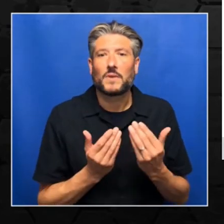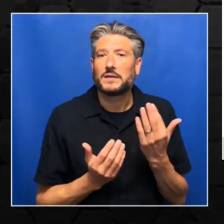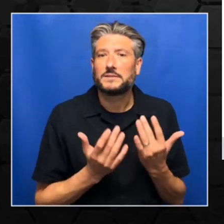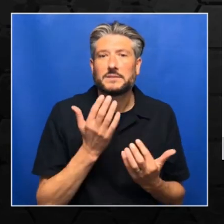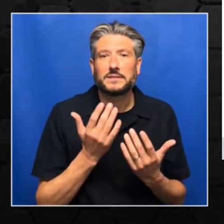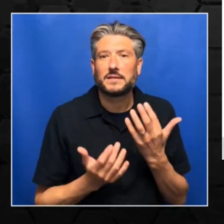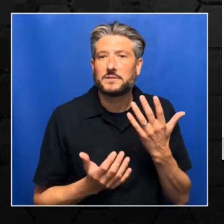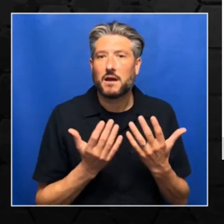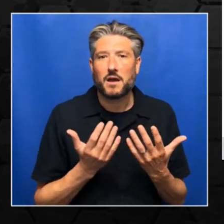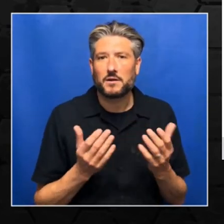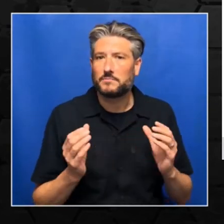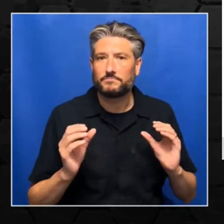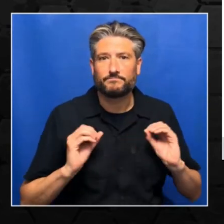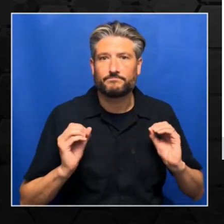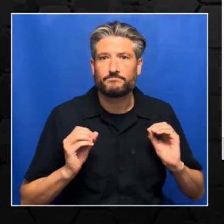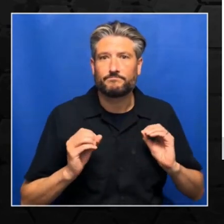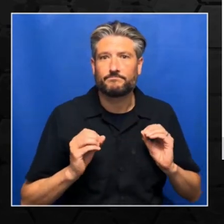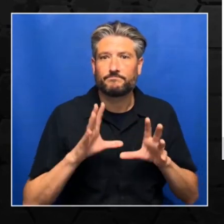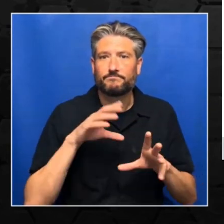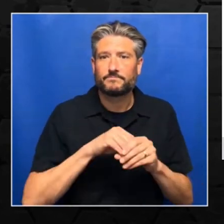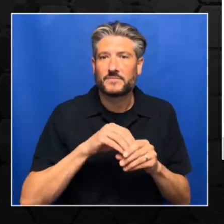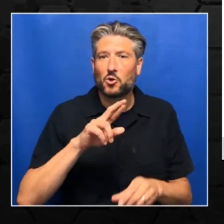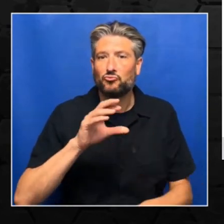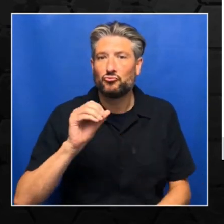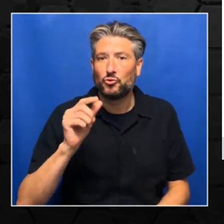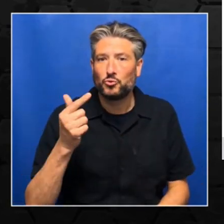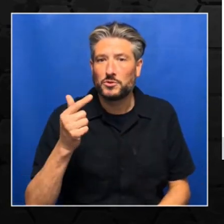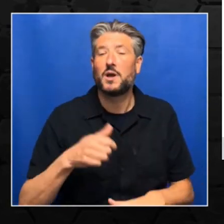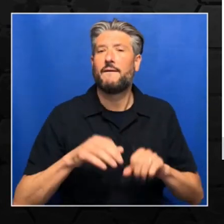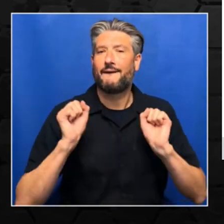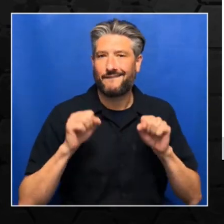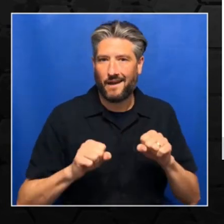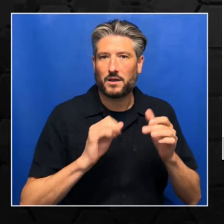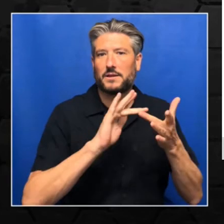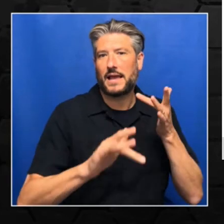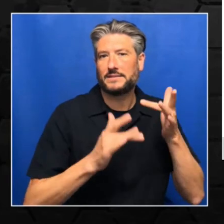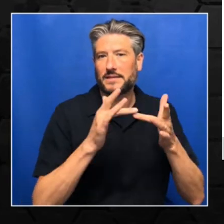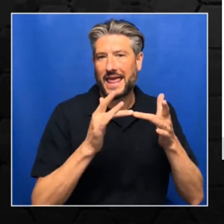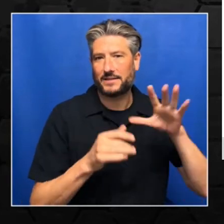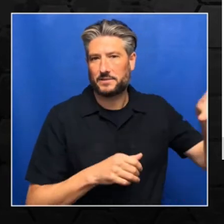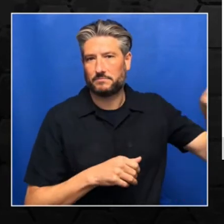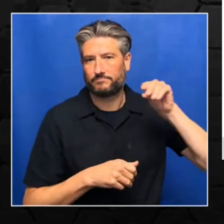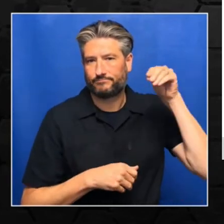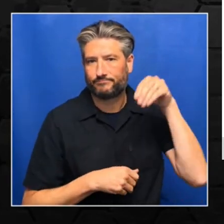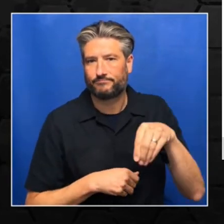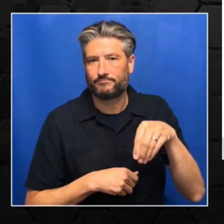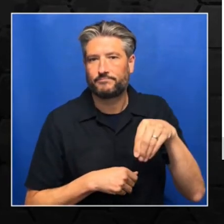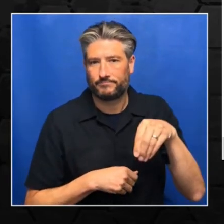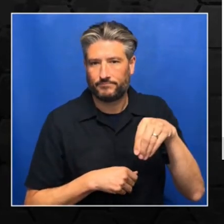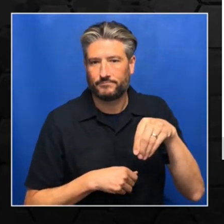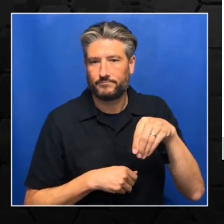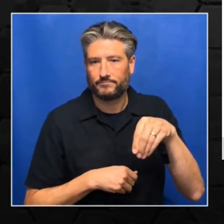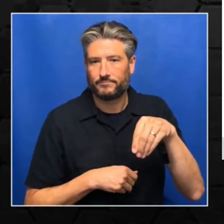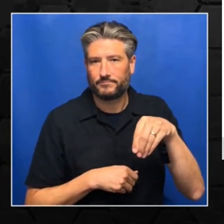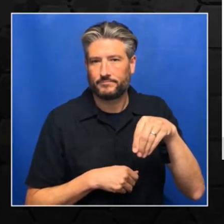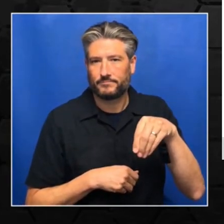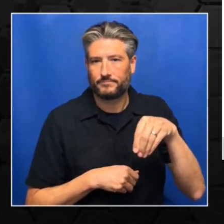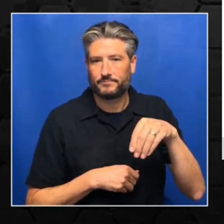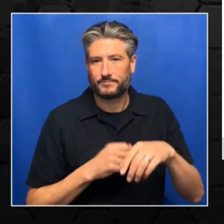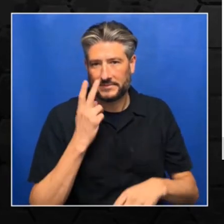download that data from the internet. So we're going to do that true. And transform is again, we're going to convert that to two tensor.